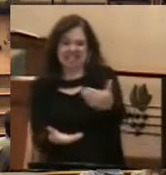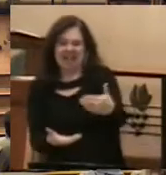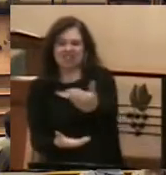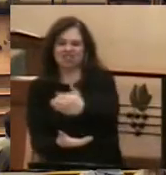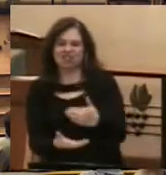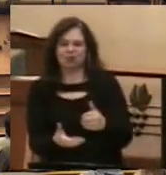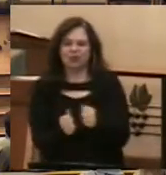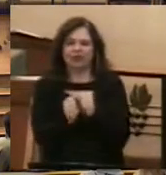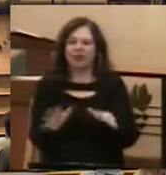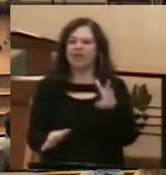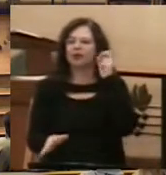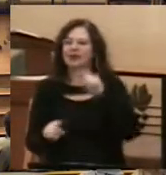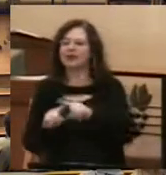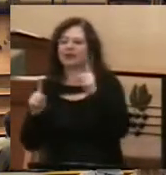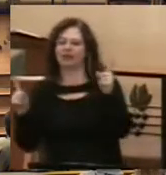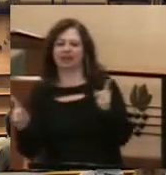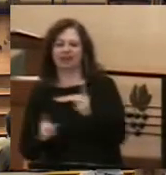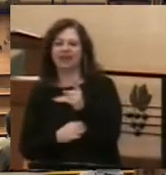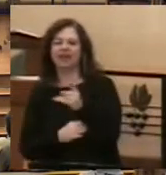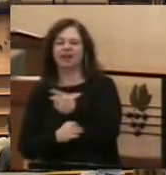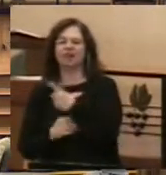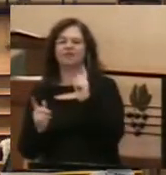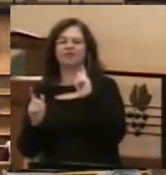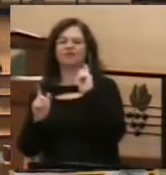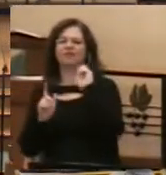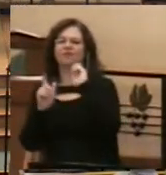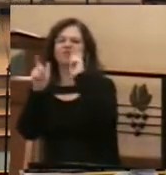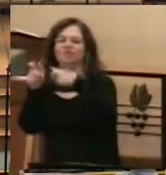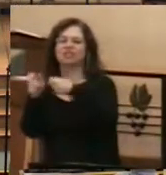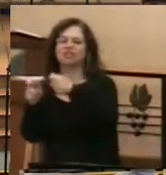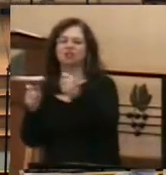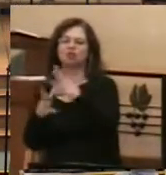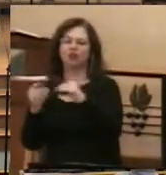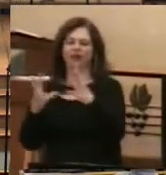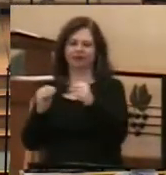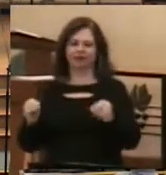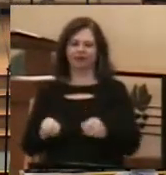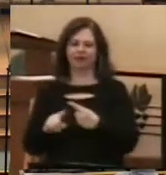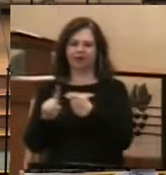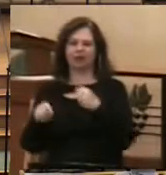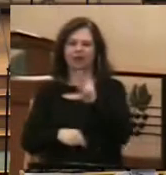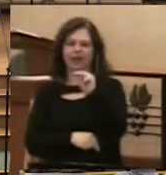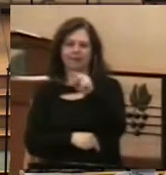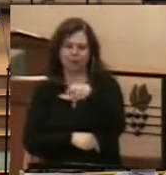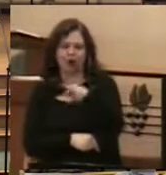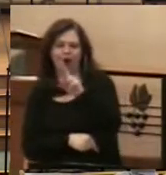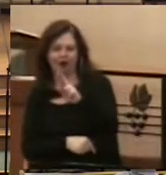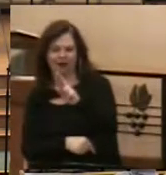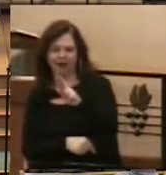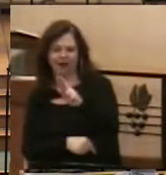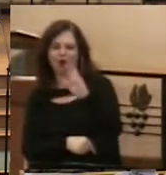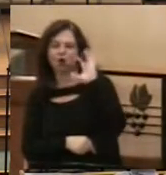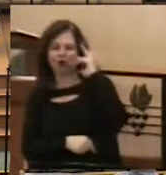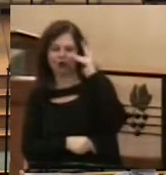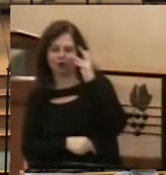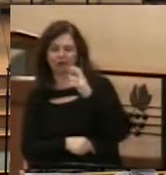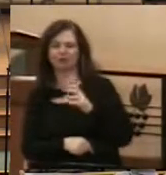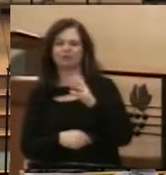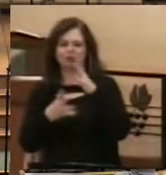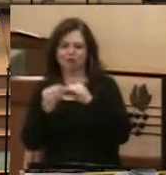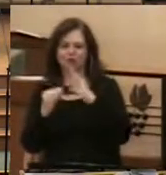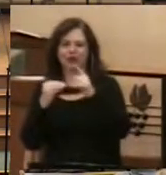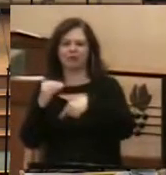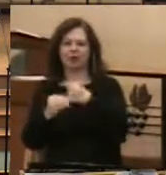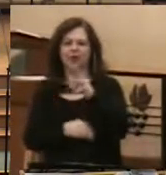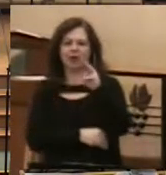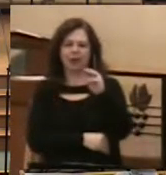This one comes from Minnesota Public Radio, which shared this story this last spring. It is about the